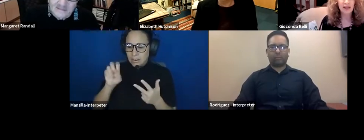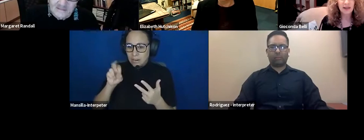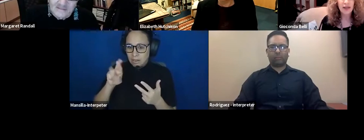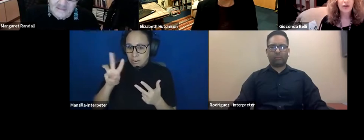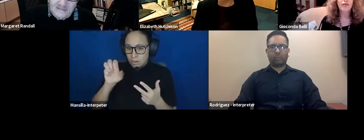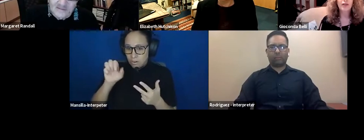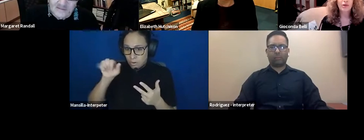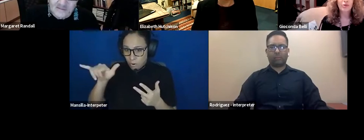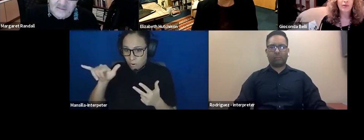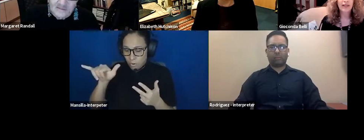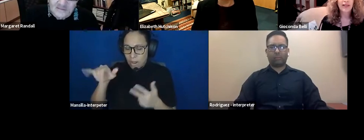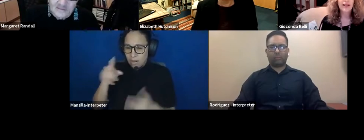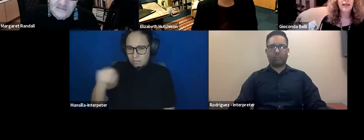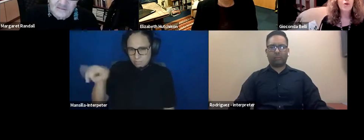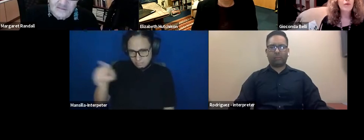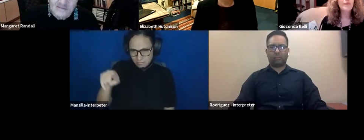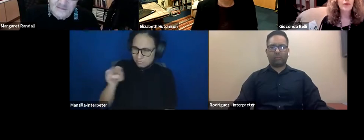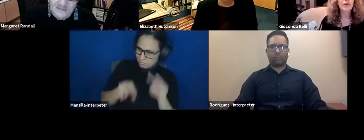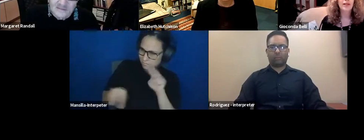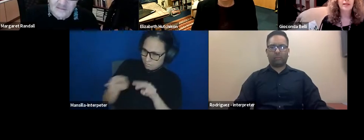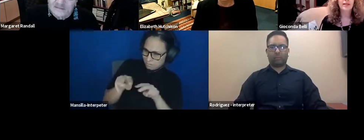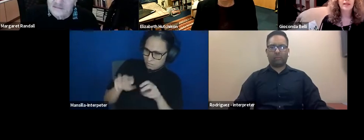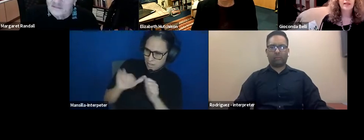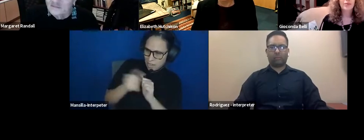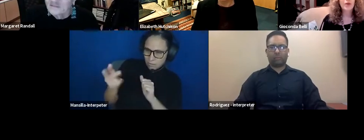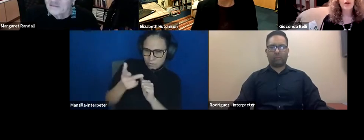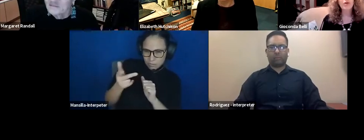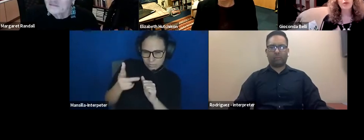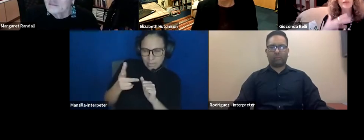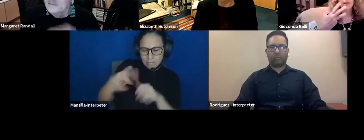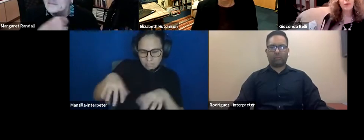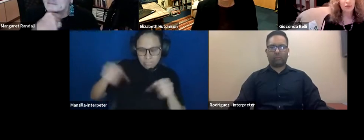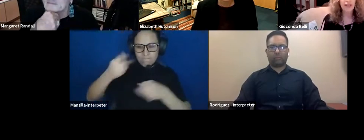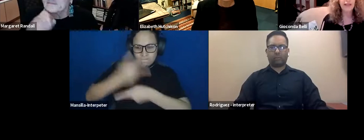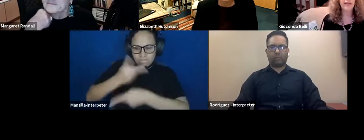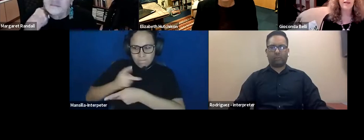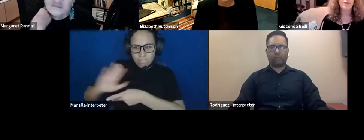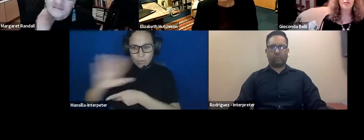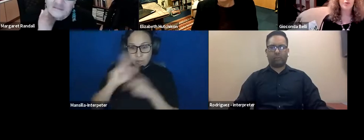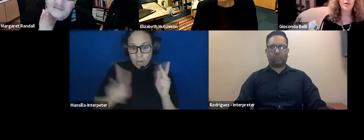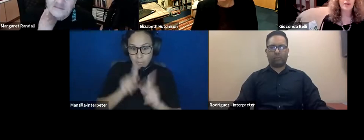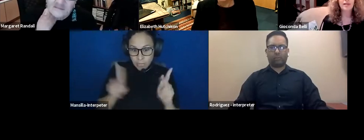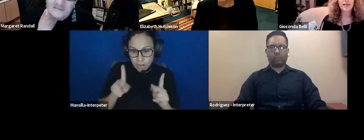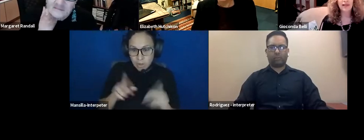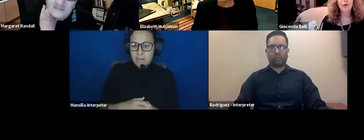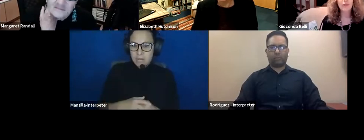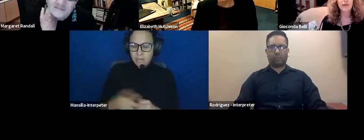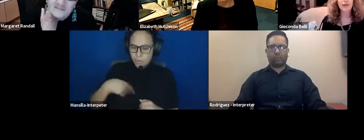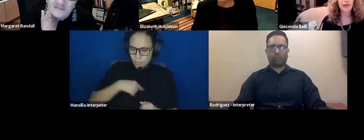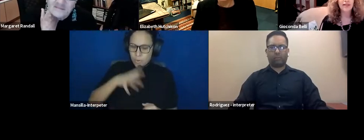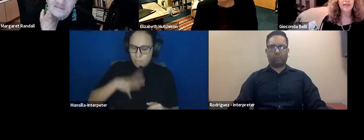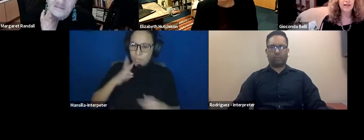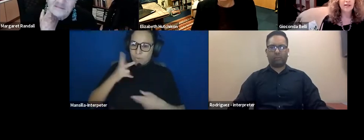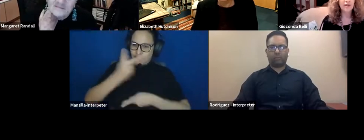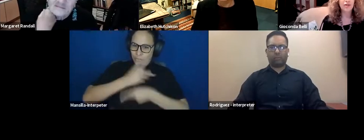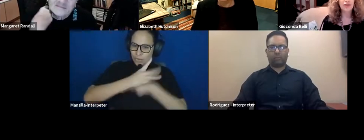they took care of their own. And I hope, you know, that we were going to be able to take care of the world. And I